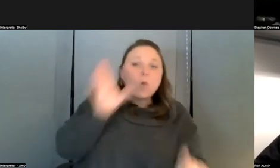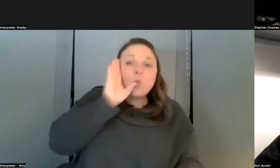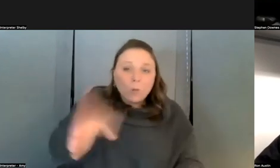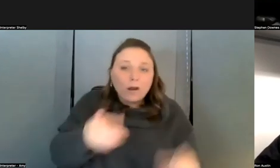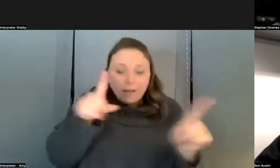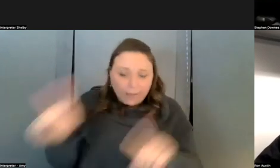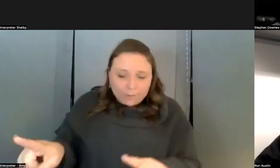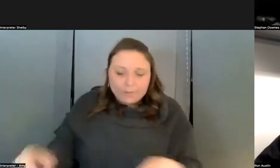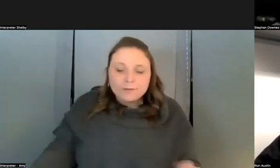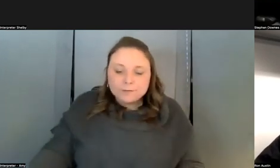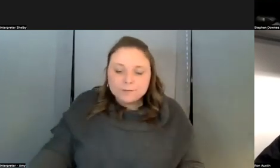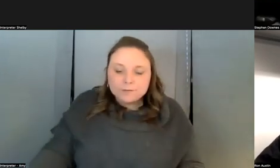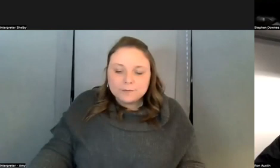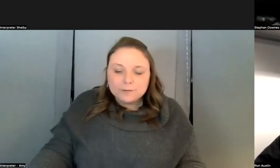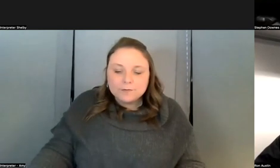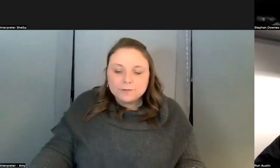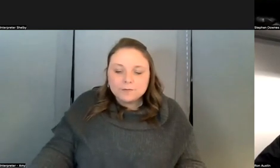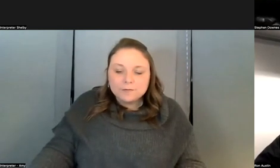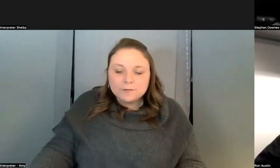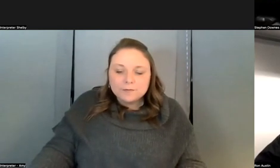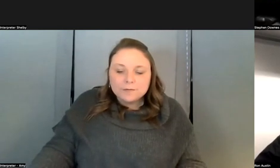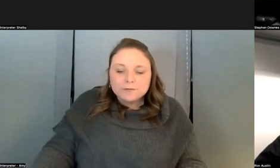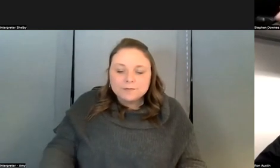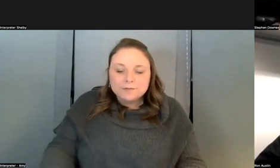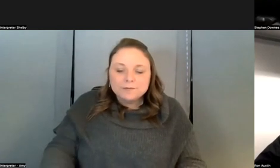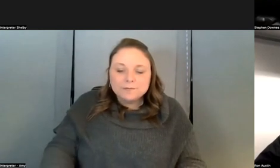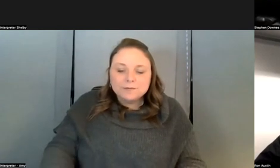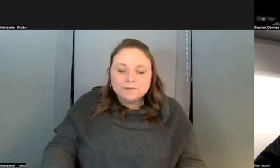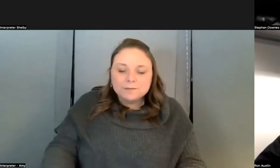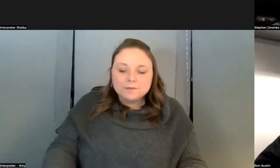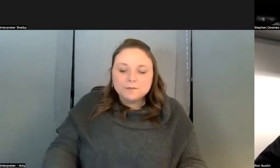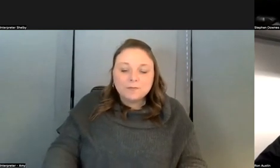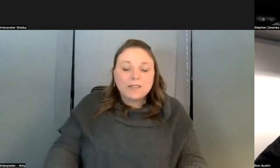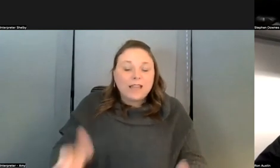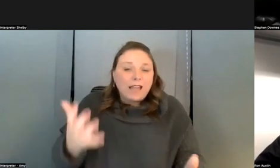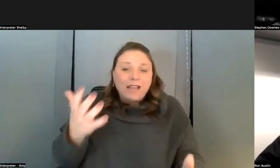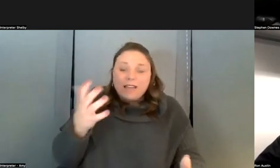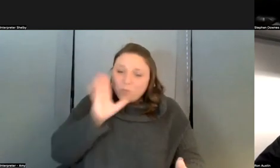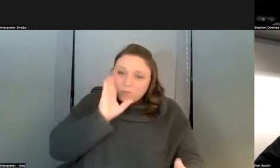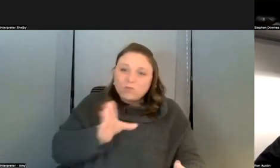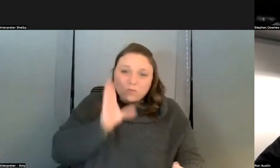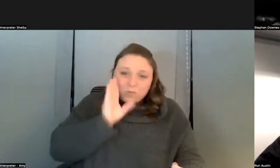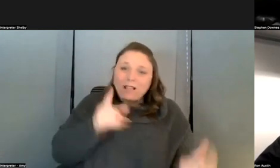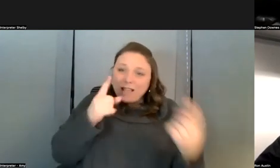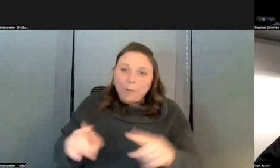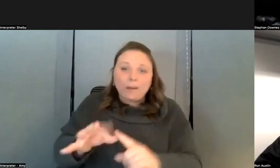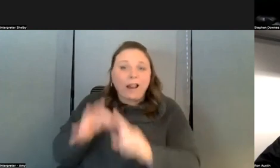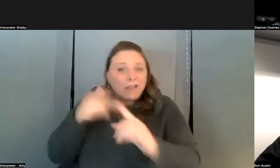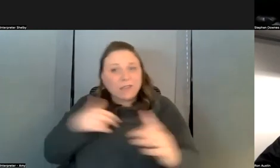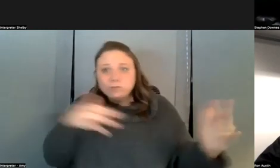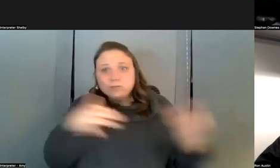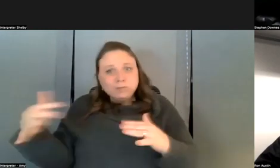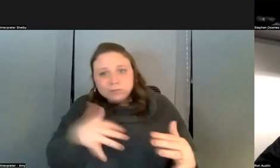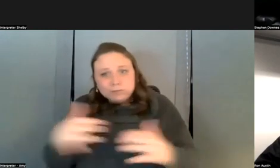barring world war three or something like that it is going to happen um where the the